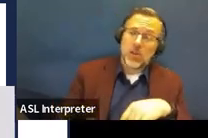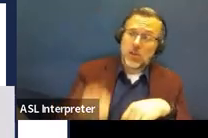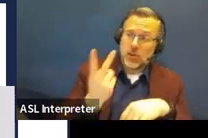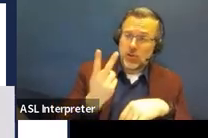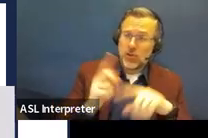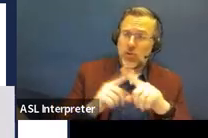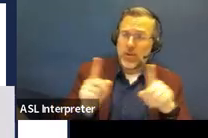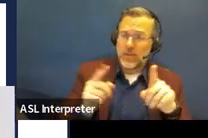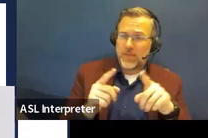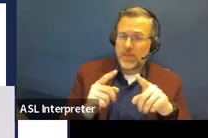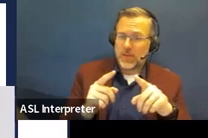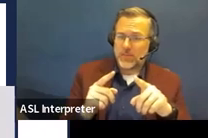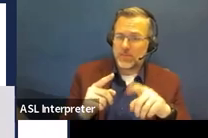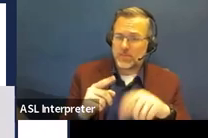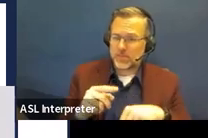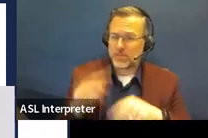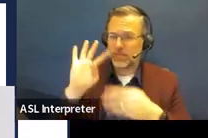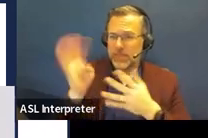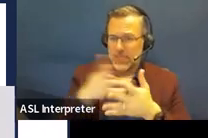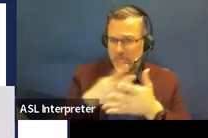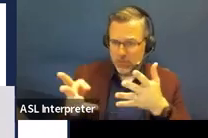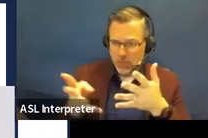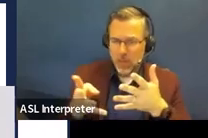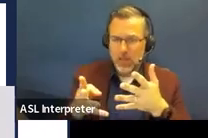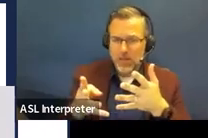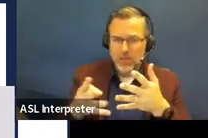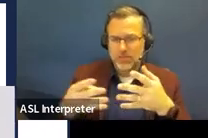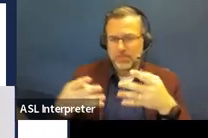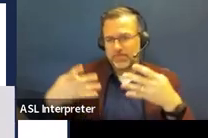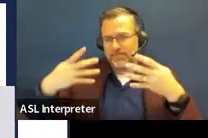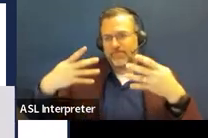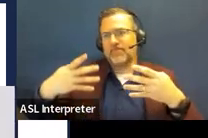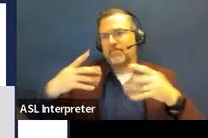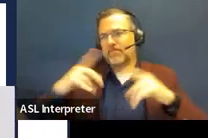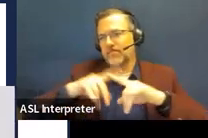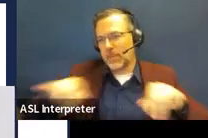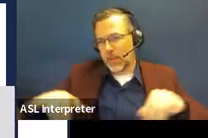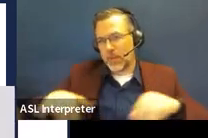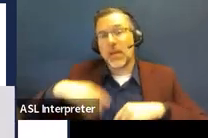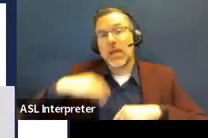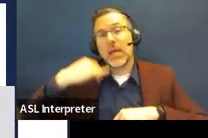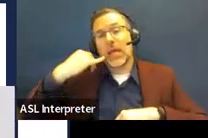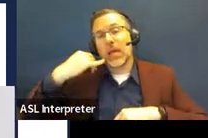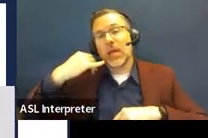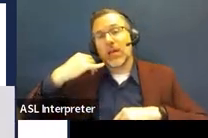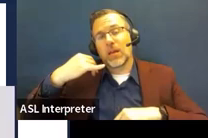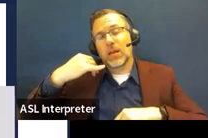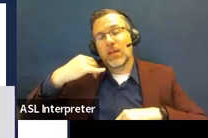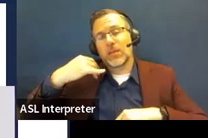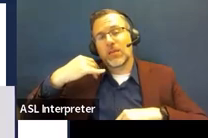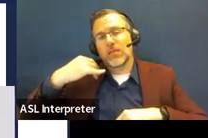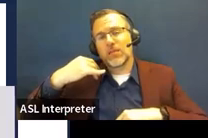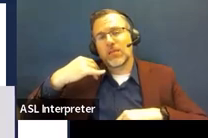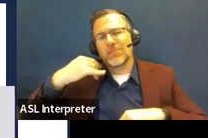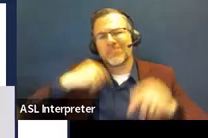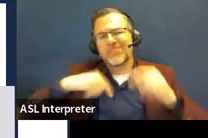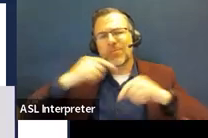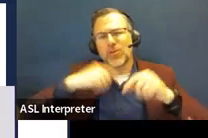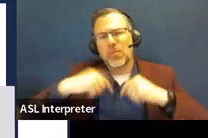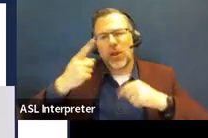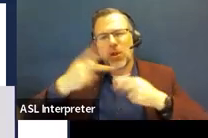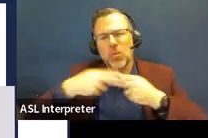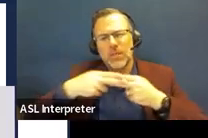too, Judith. you, if you, can you go back a slide?